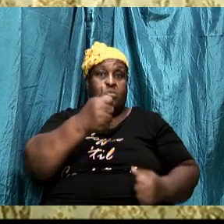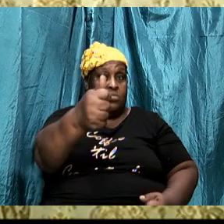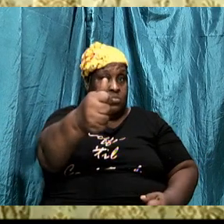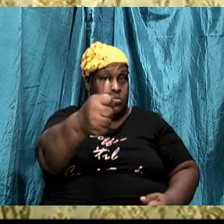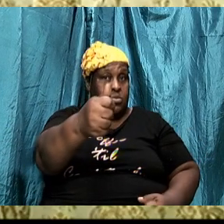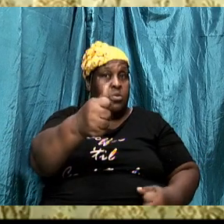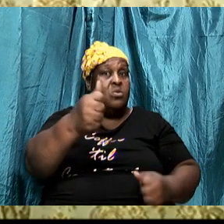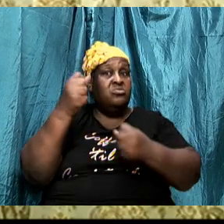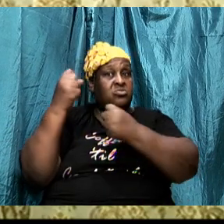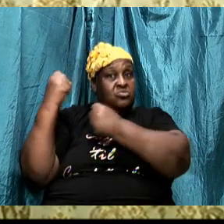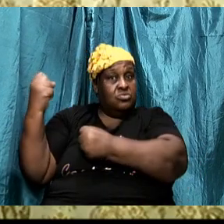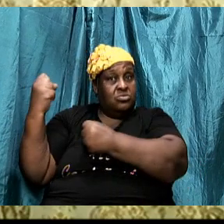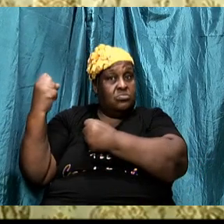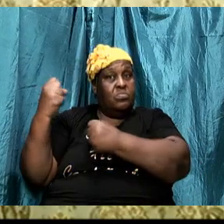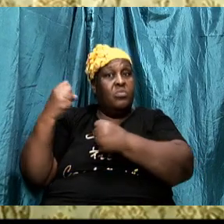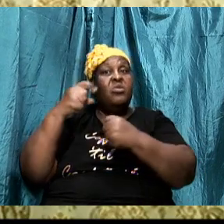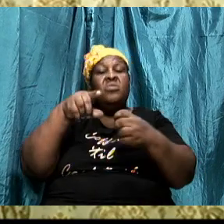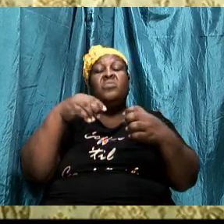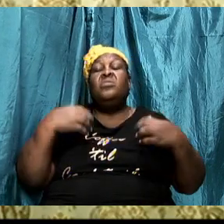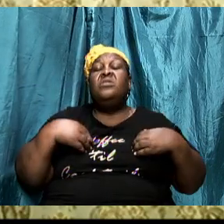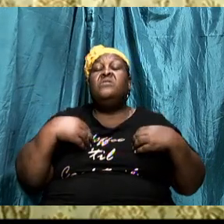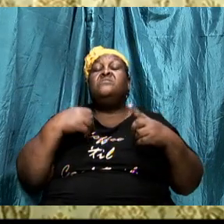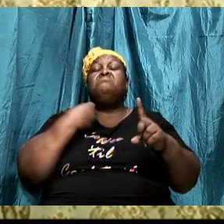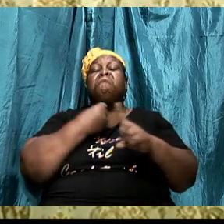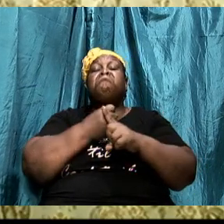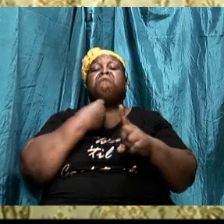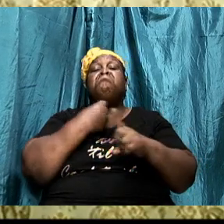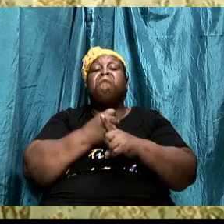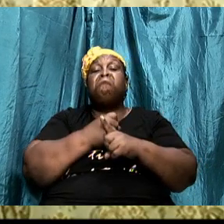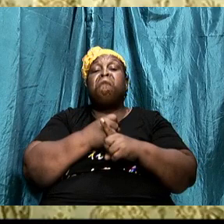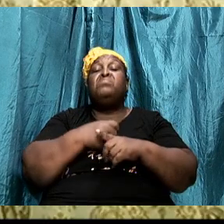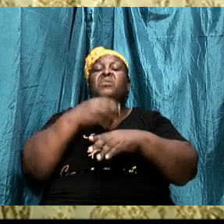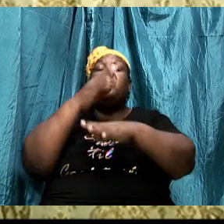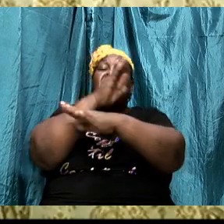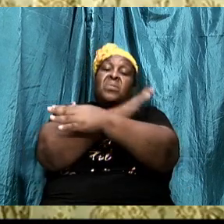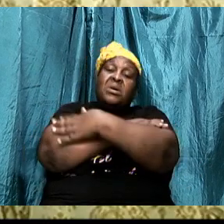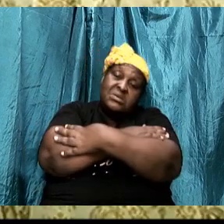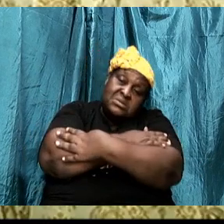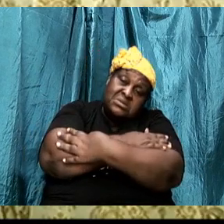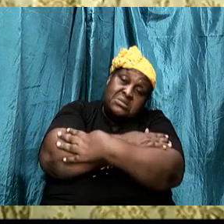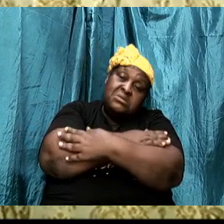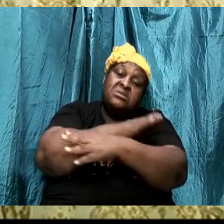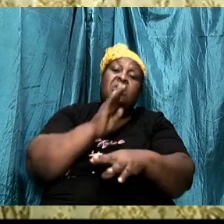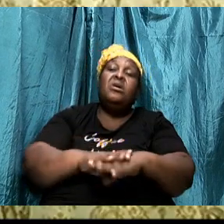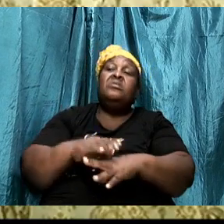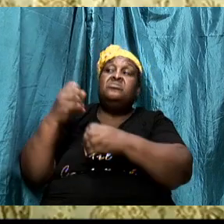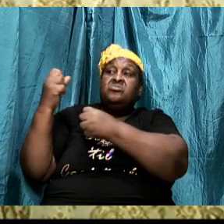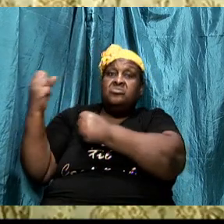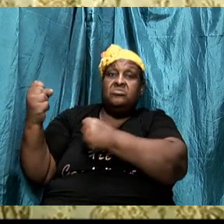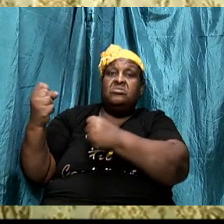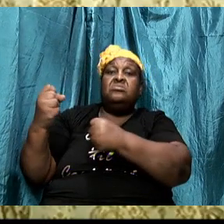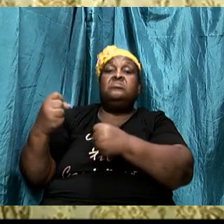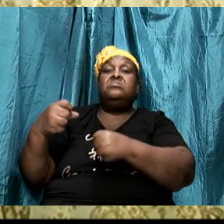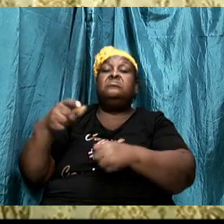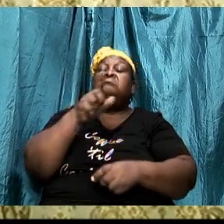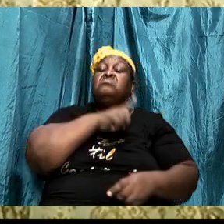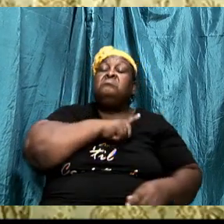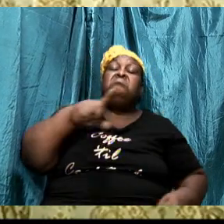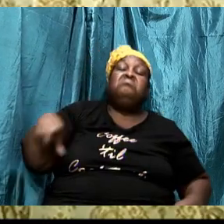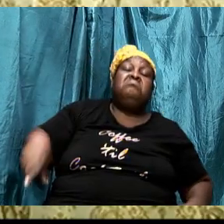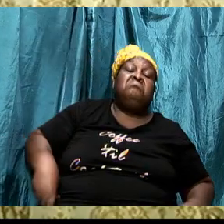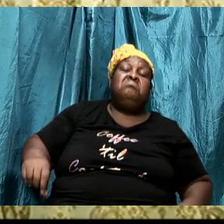fight leaning and resting or pulling on the strength of the Lord.